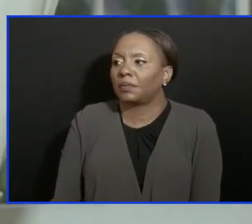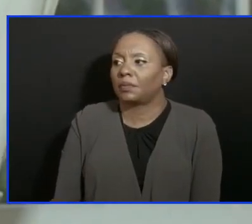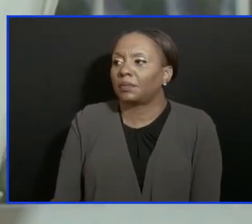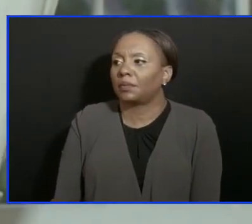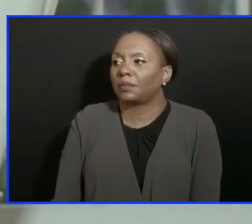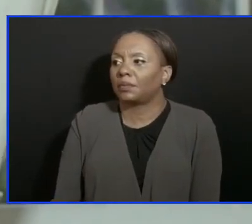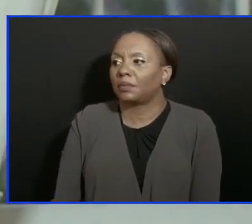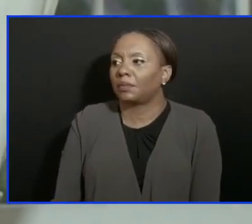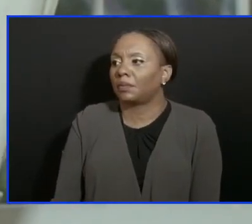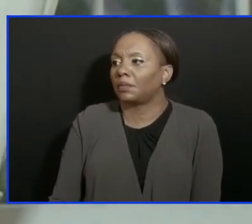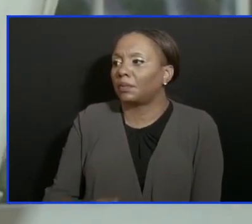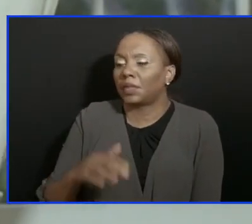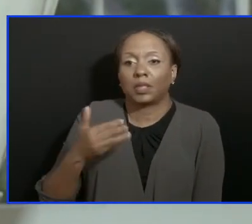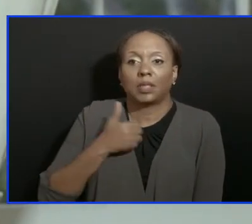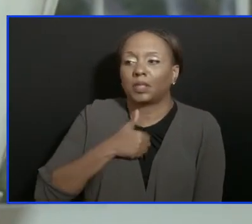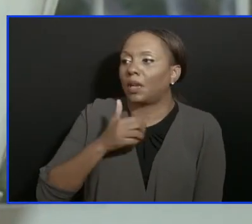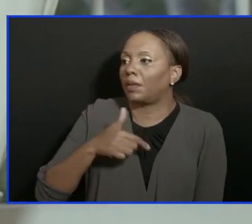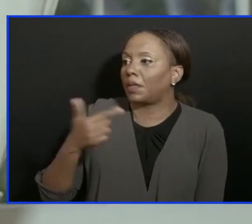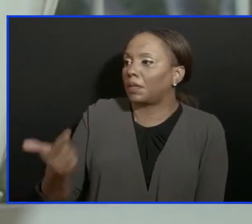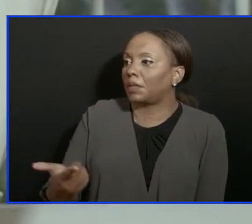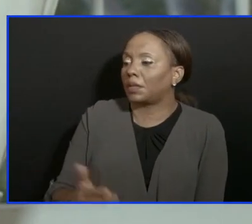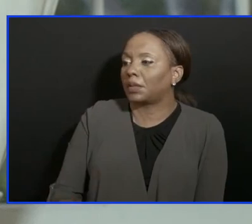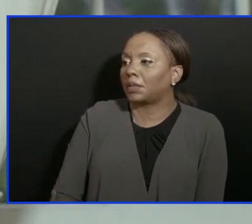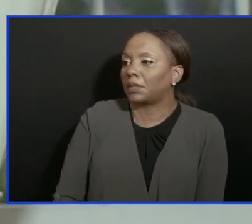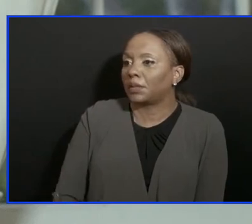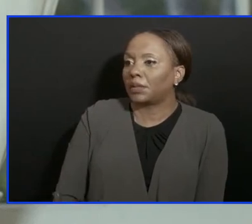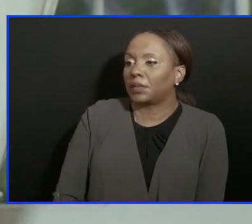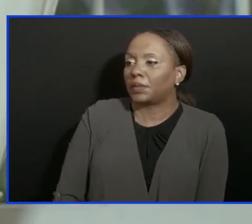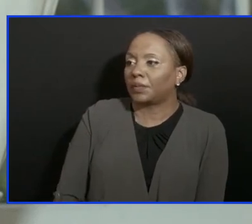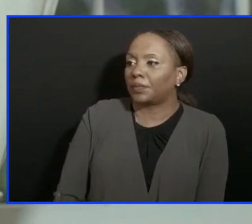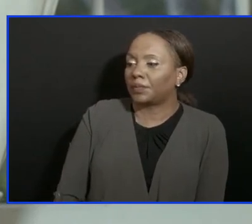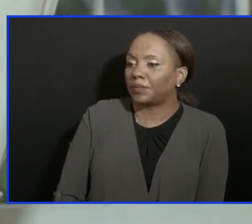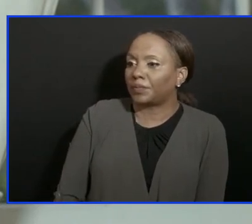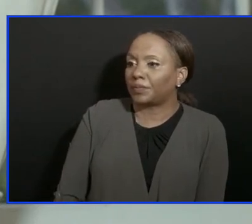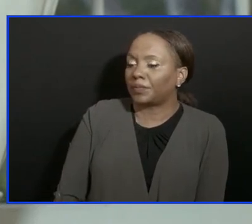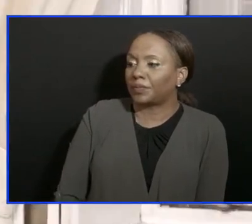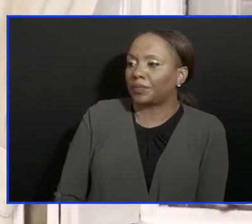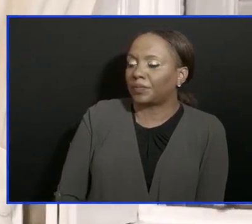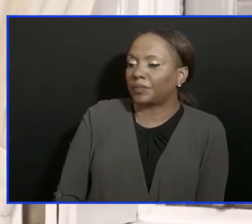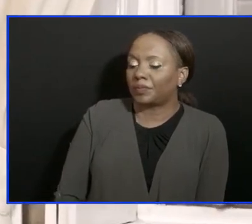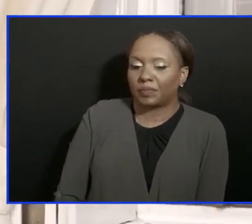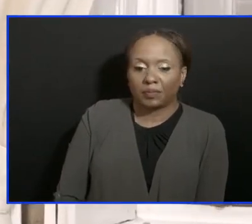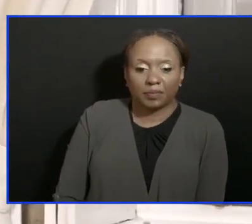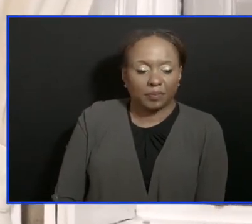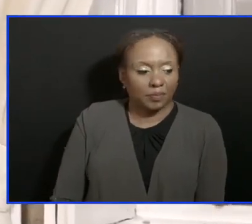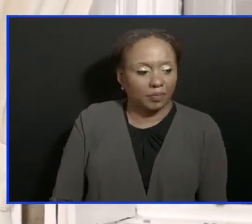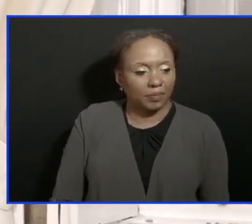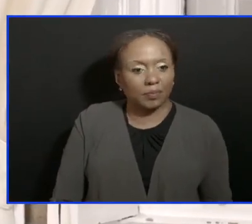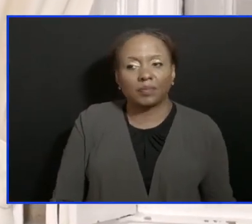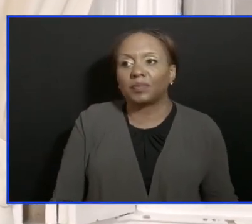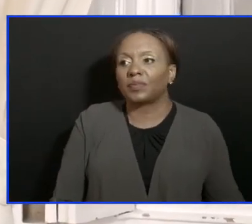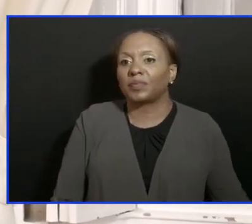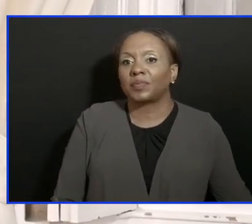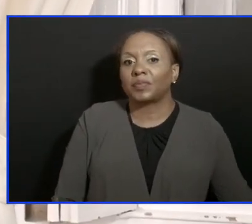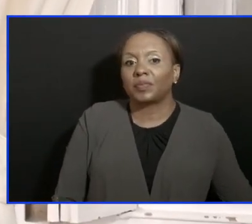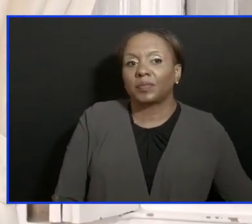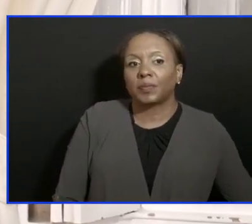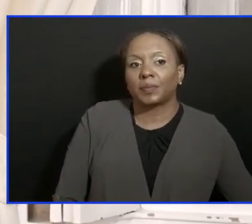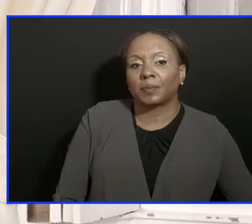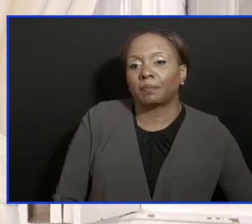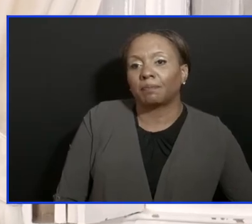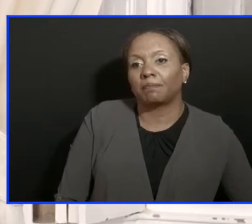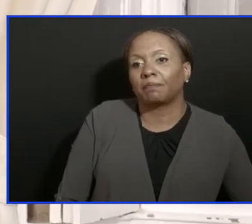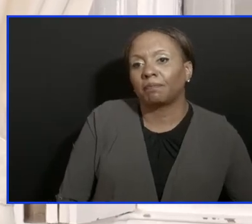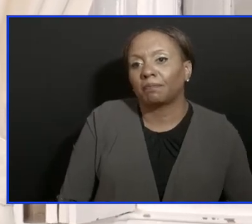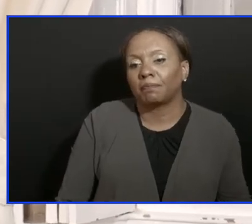Thank you for... Grandison, I apologize. It's okay. Certainly, yes, it is important, based upon the research that